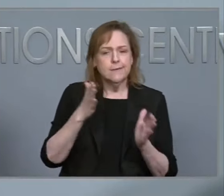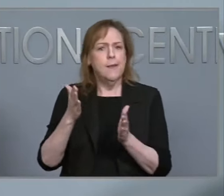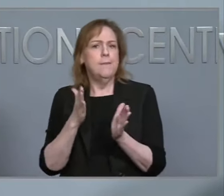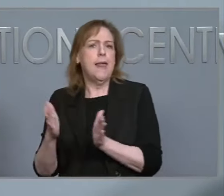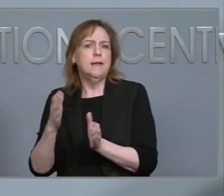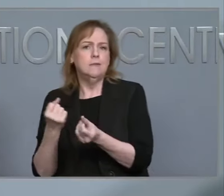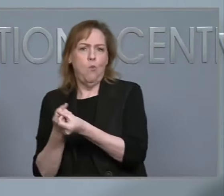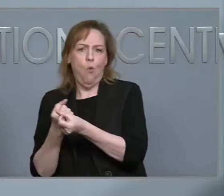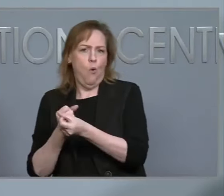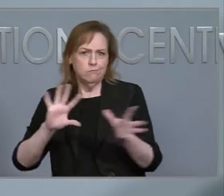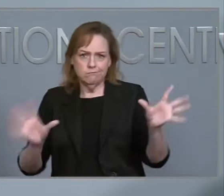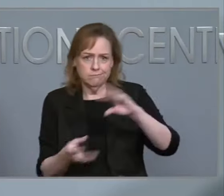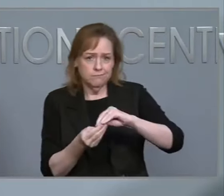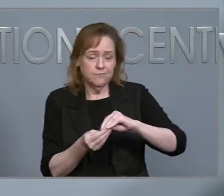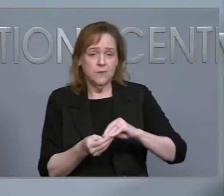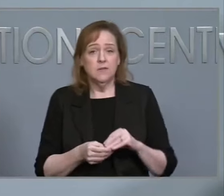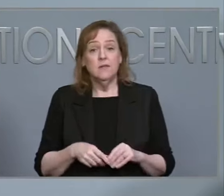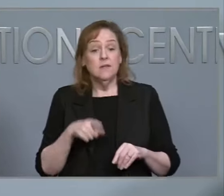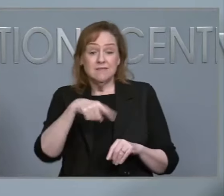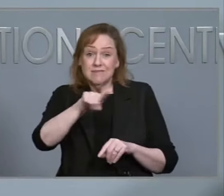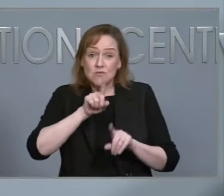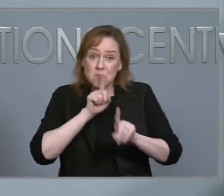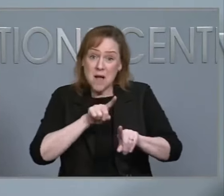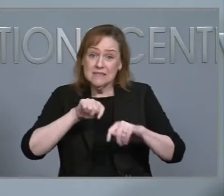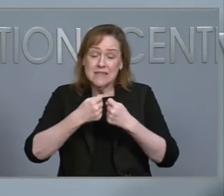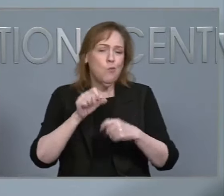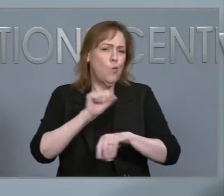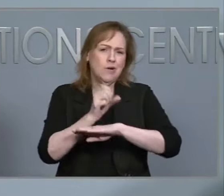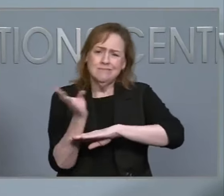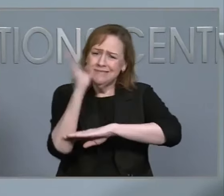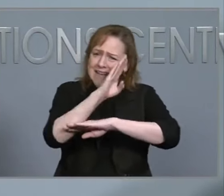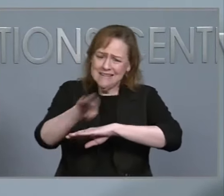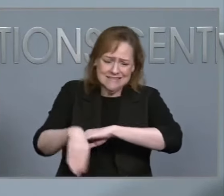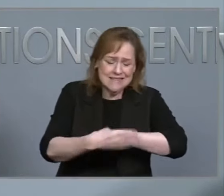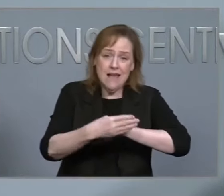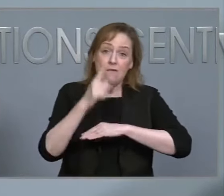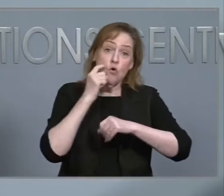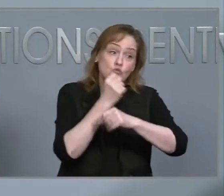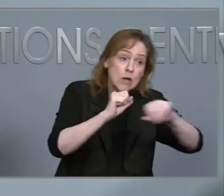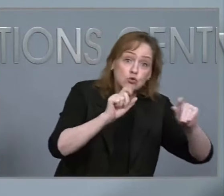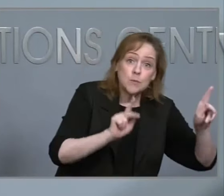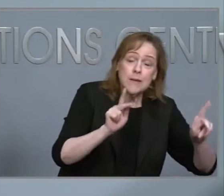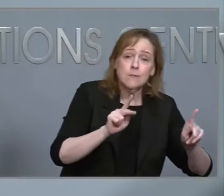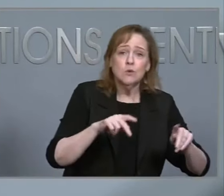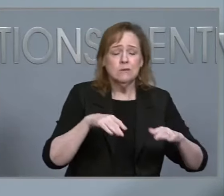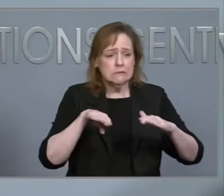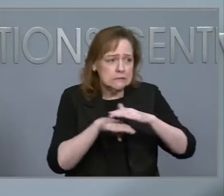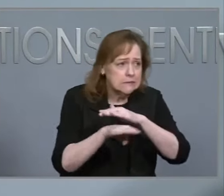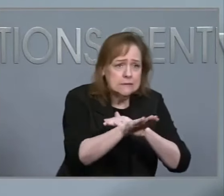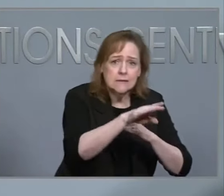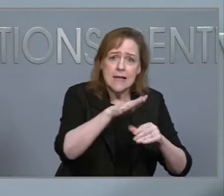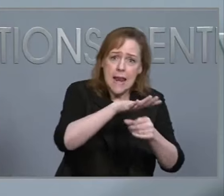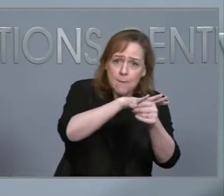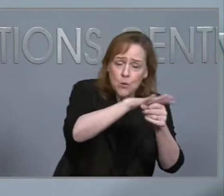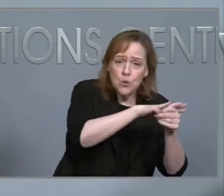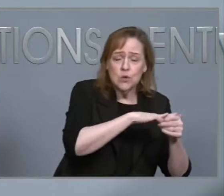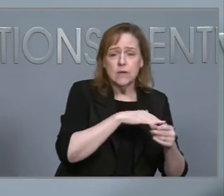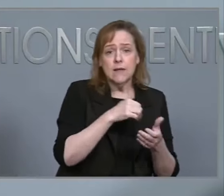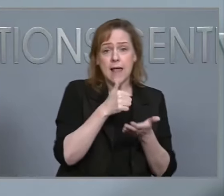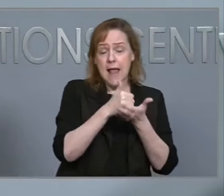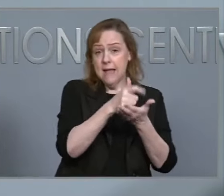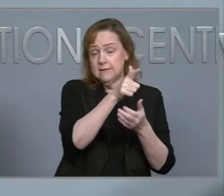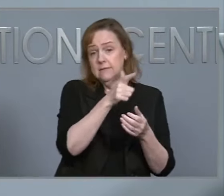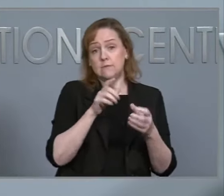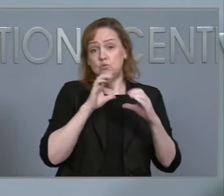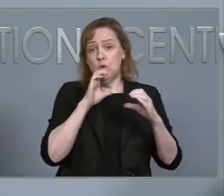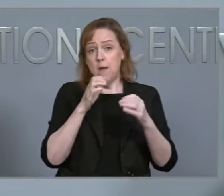These response teams are working around the clock to make rescues, to access neighborhoods, to assist communications partners with